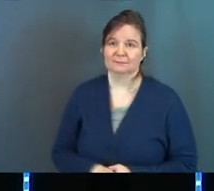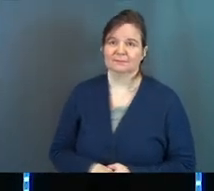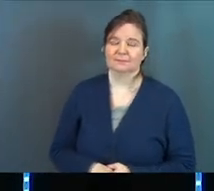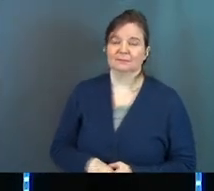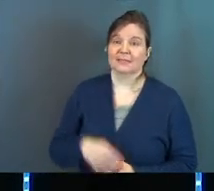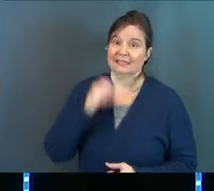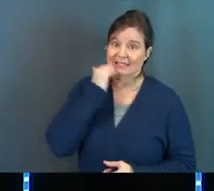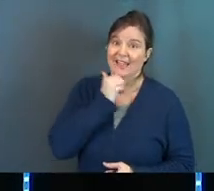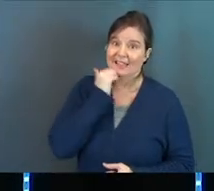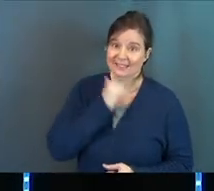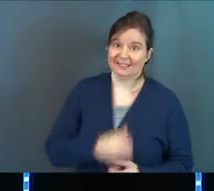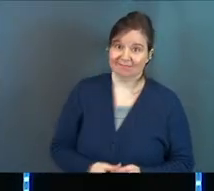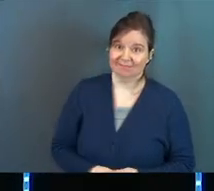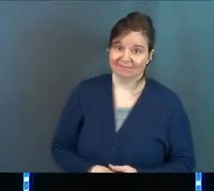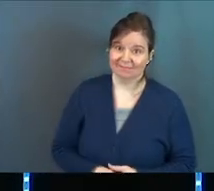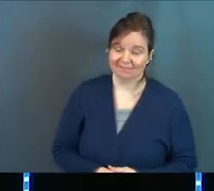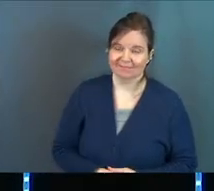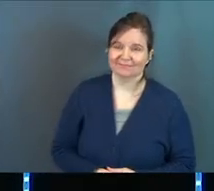Daily.